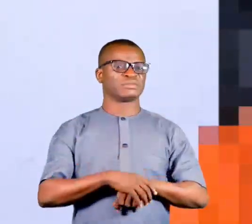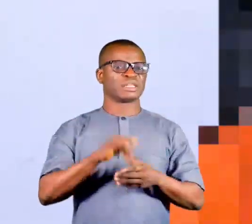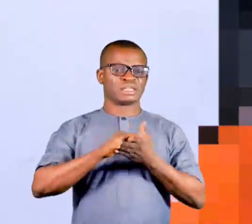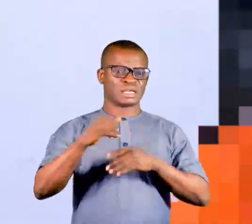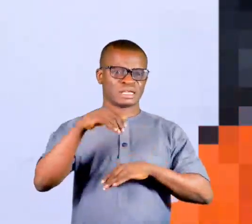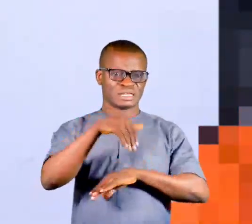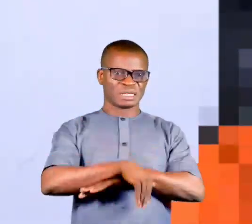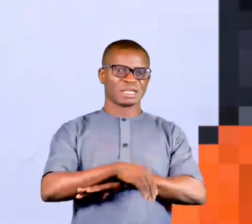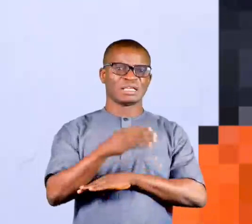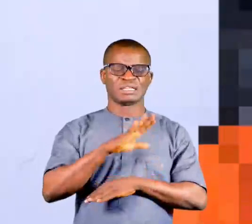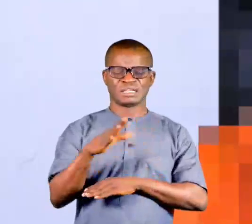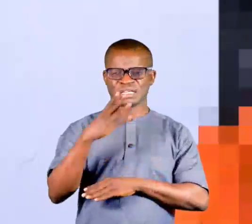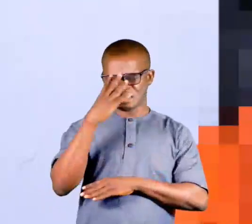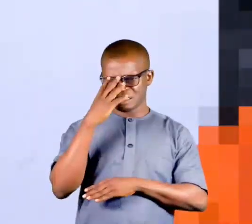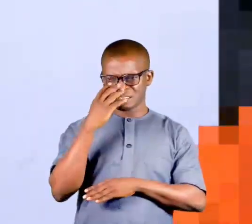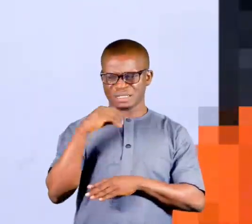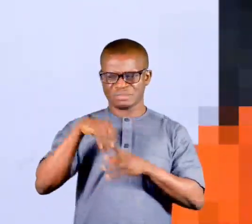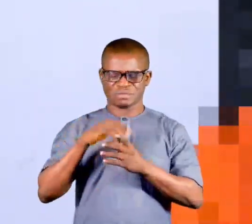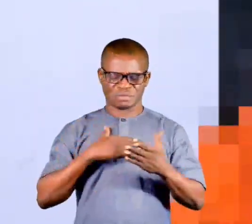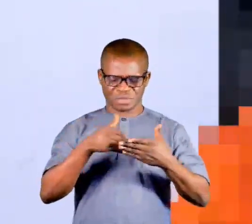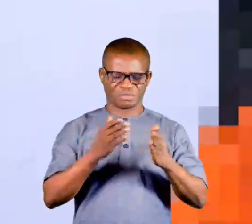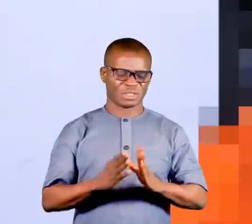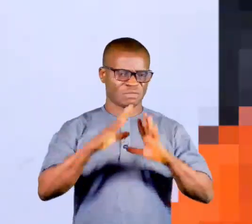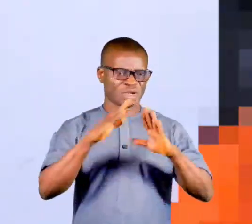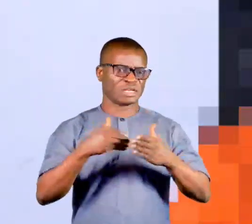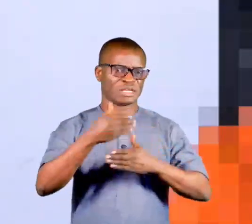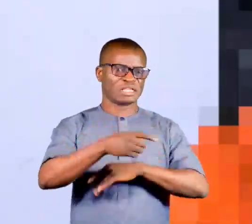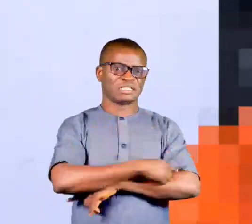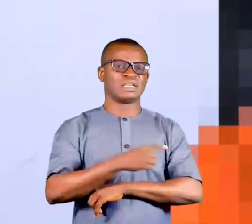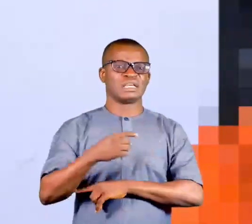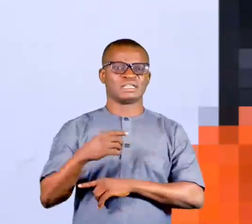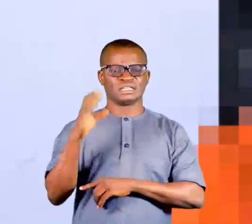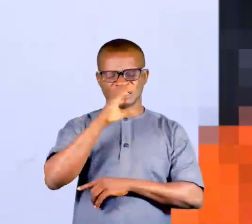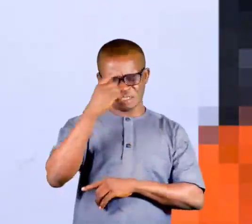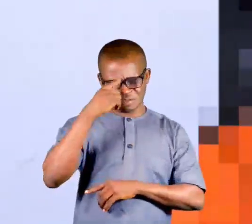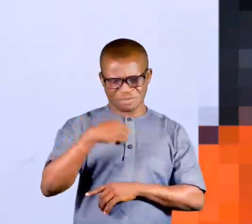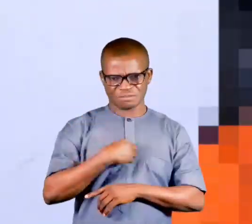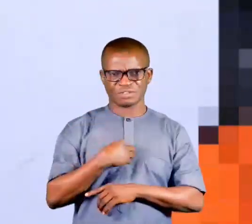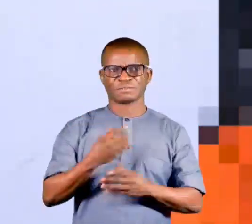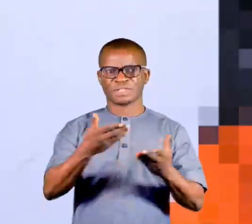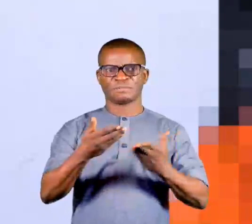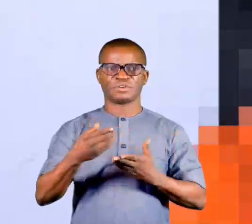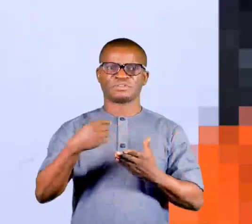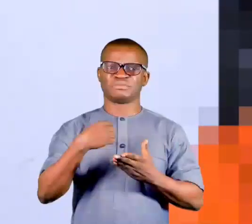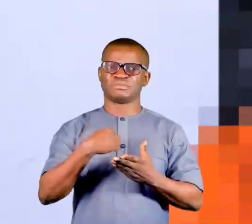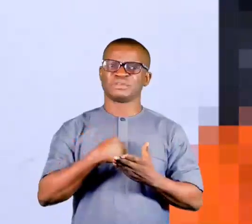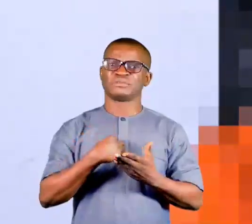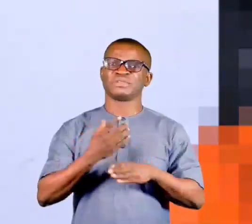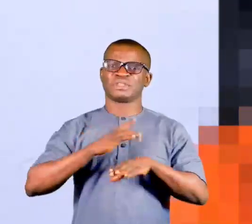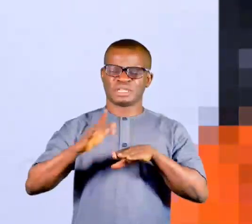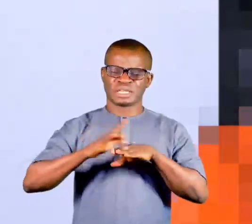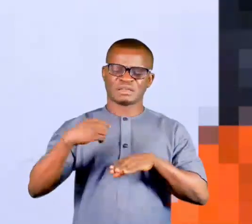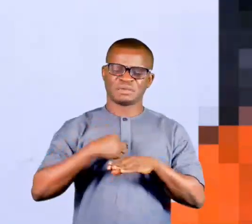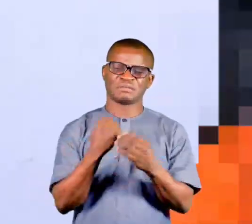I no sleep at home that night. I sleep in my neighbor's house. The next day they now go and look for me. They bring